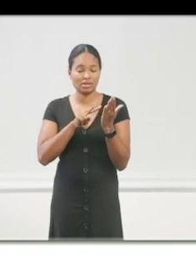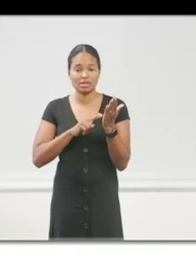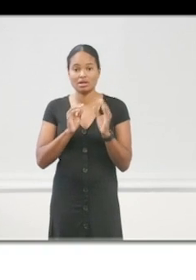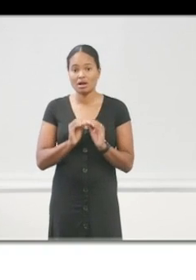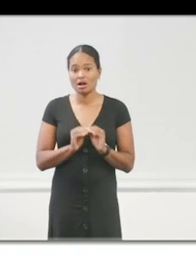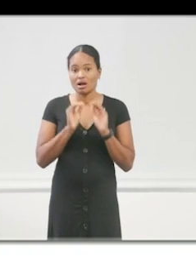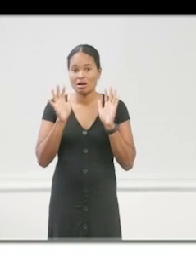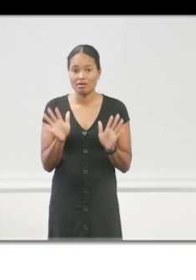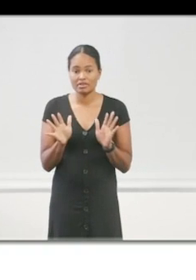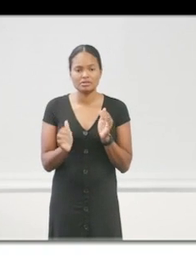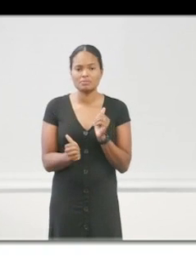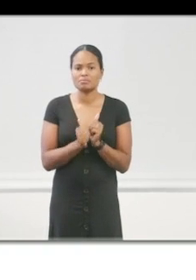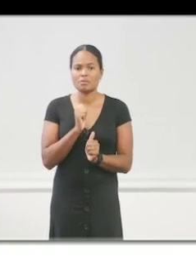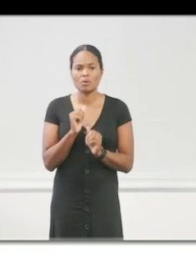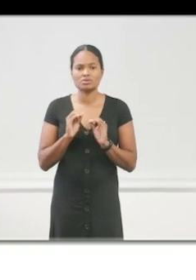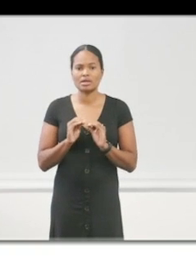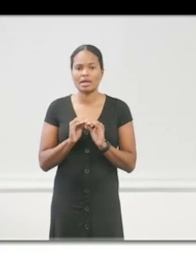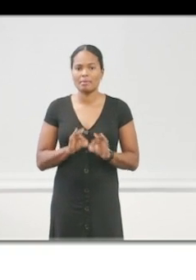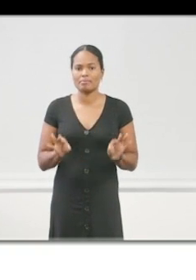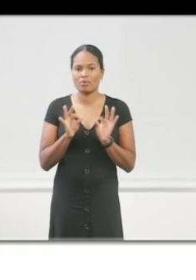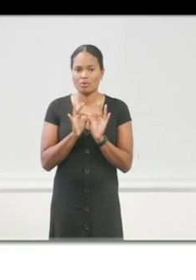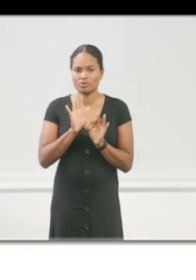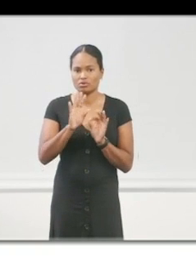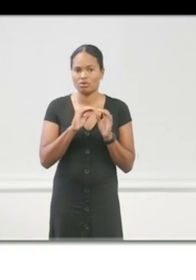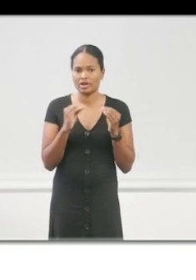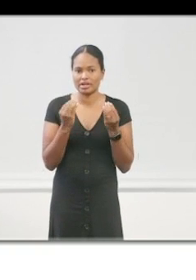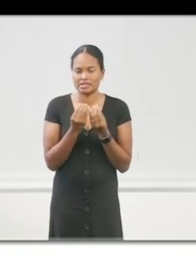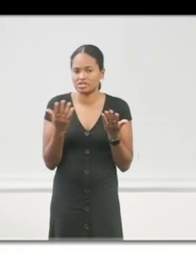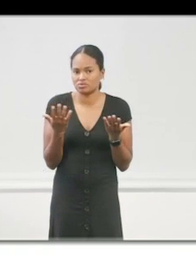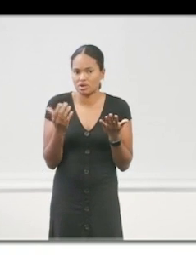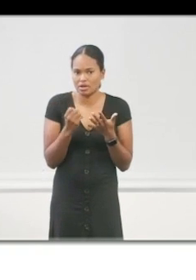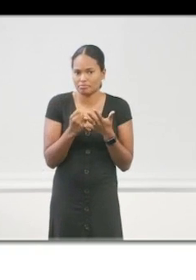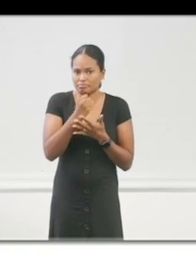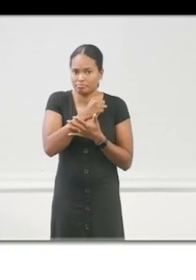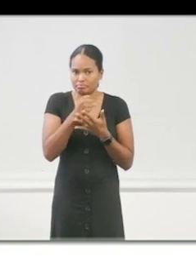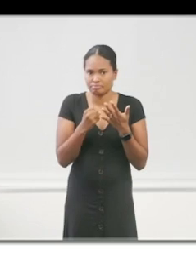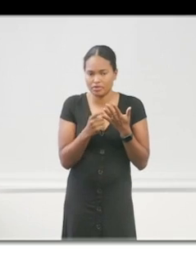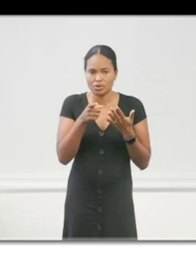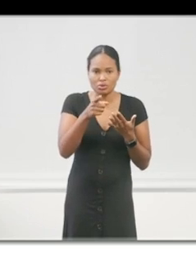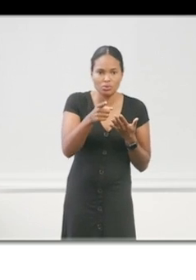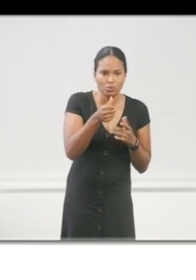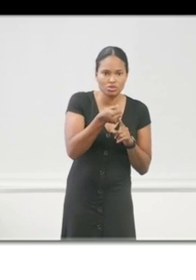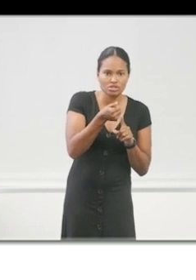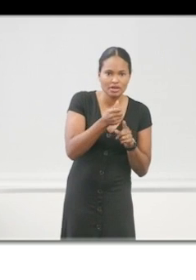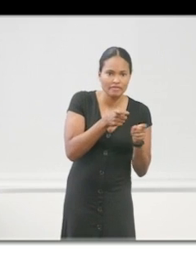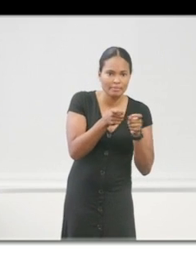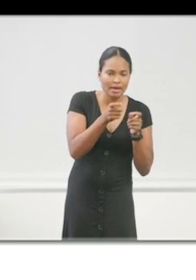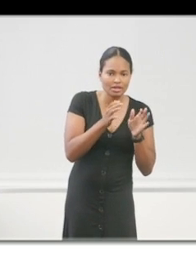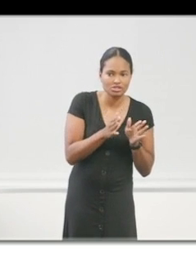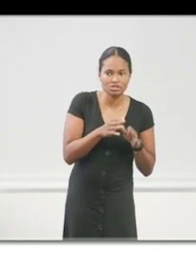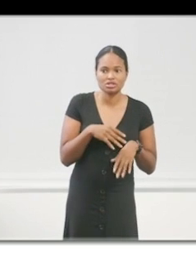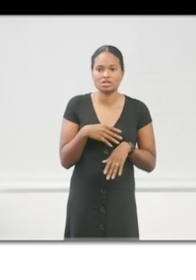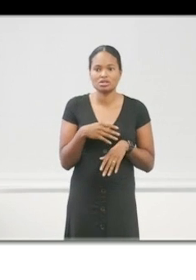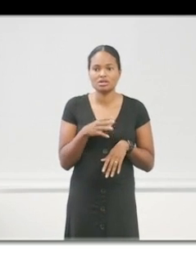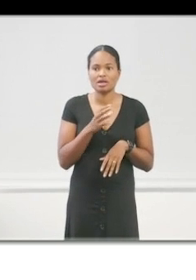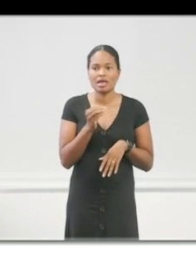what's the most important for your organization? What's the most important for you, for you as a manager? You know, let's